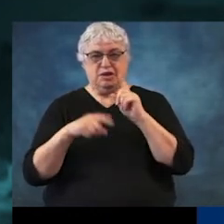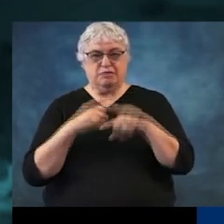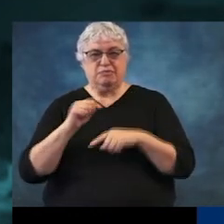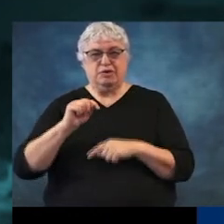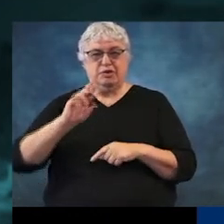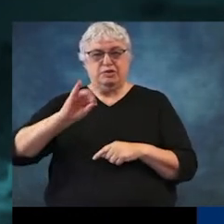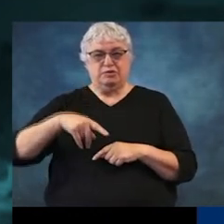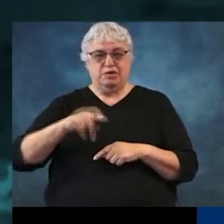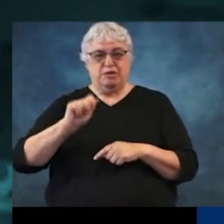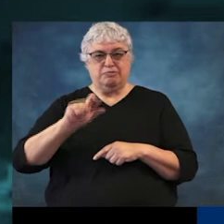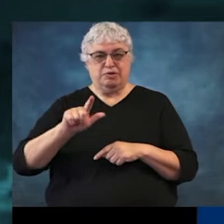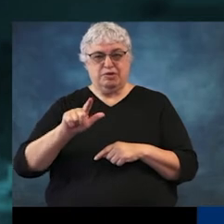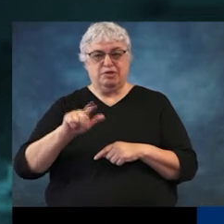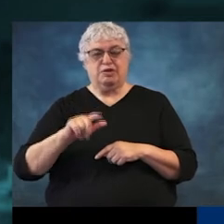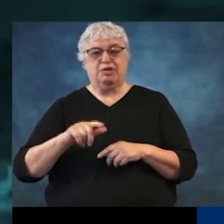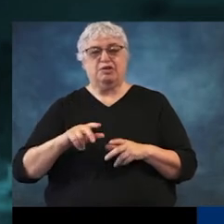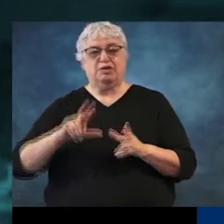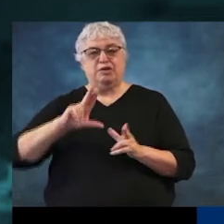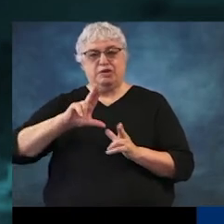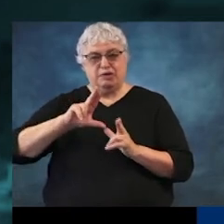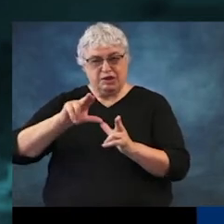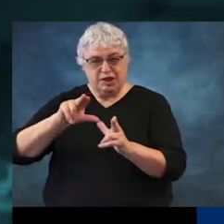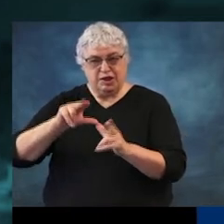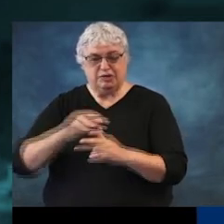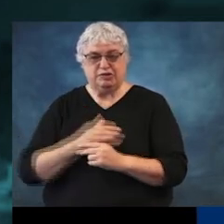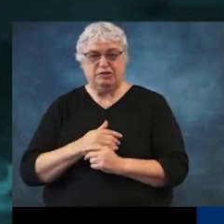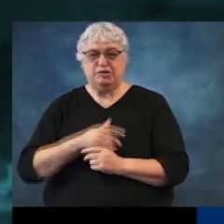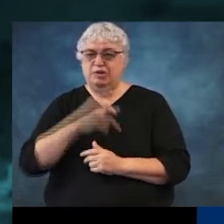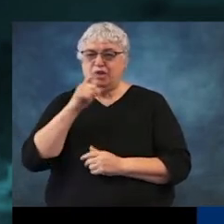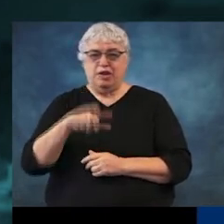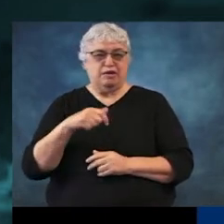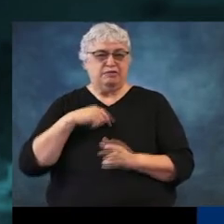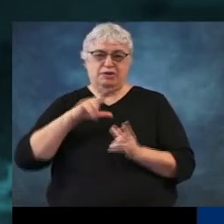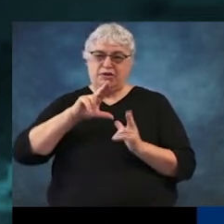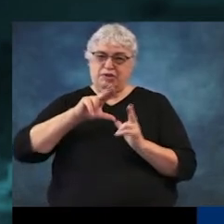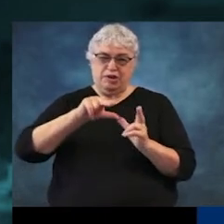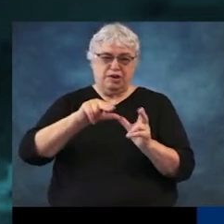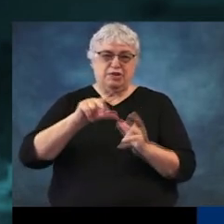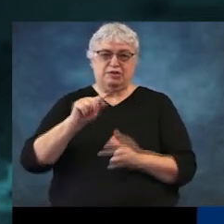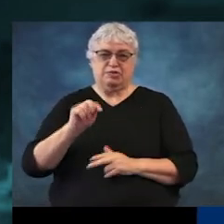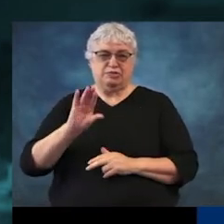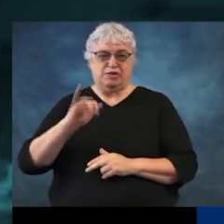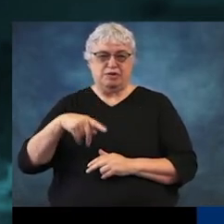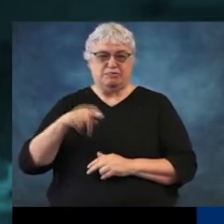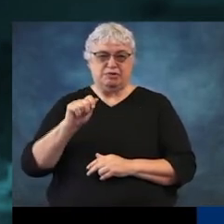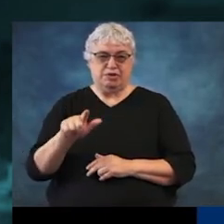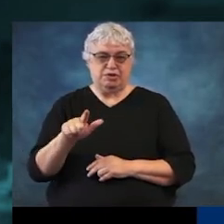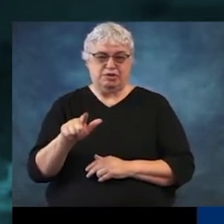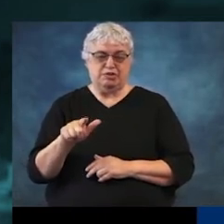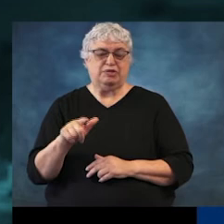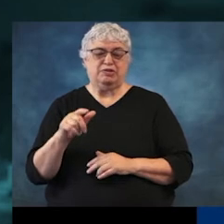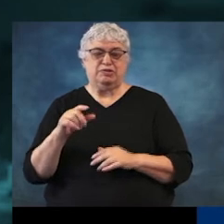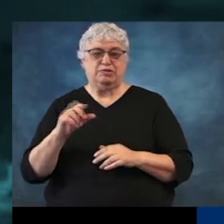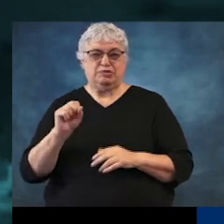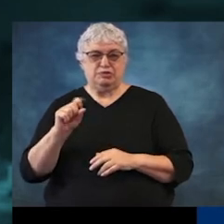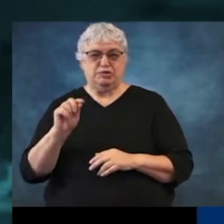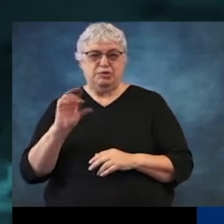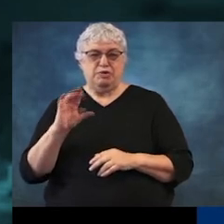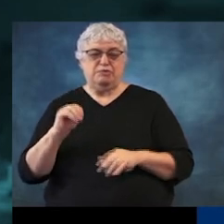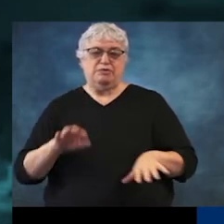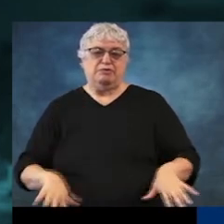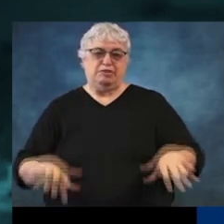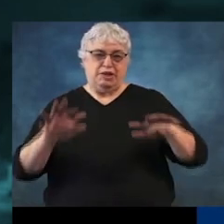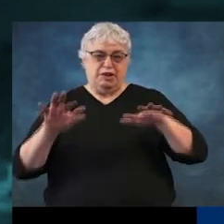tropical systems, tropical storms and hurricanes. First, you don't have to have a tropical storm or hurricane to produce flooding. We can get